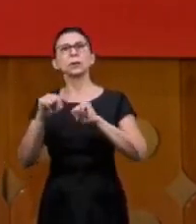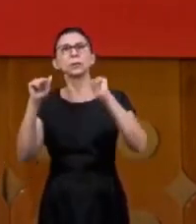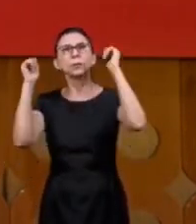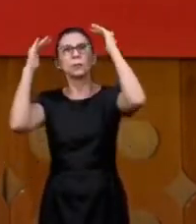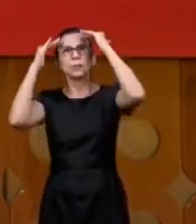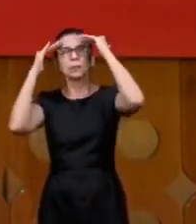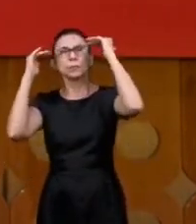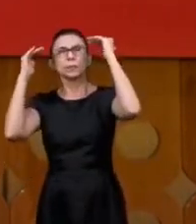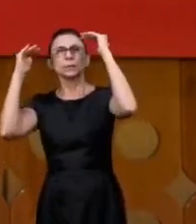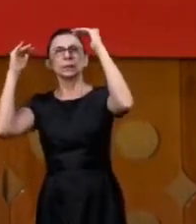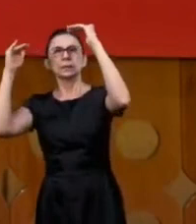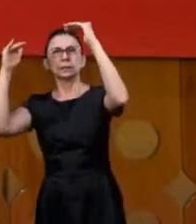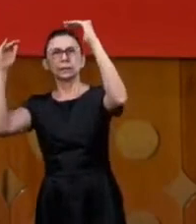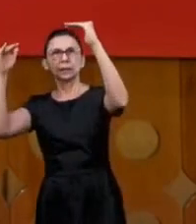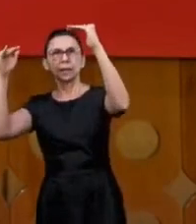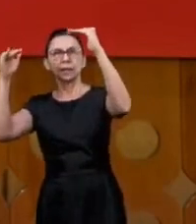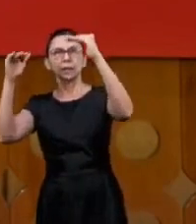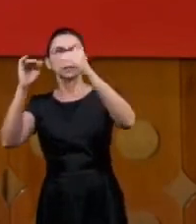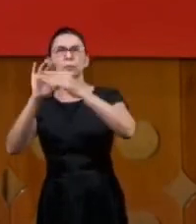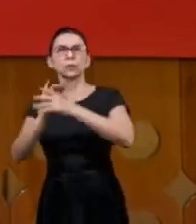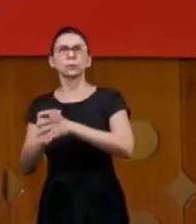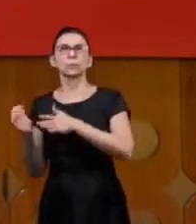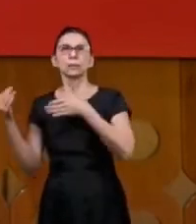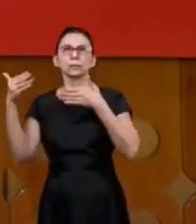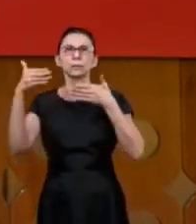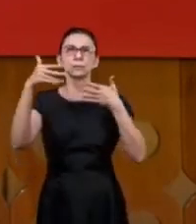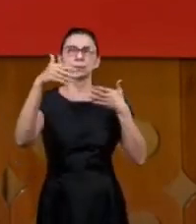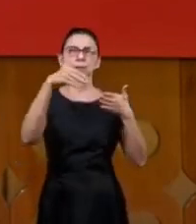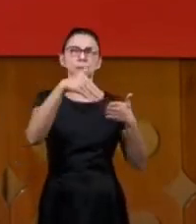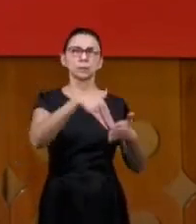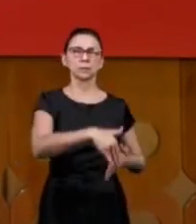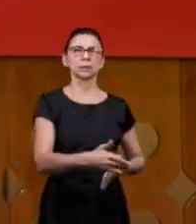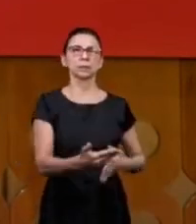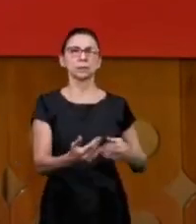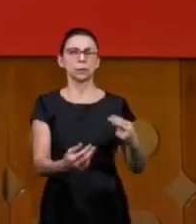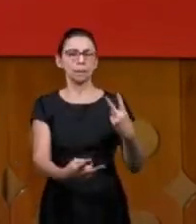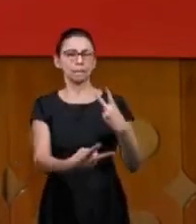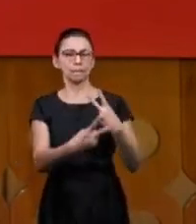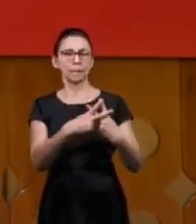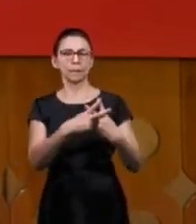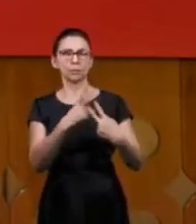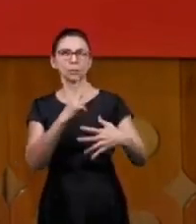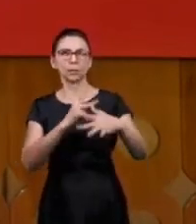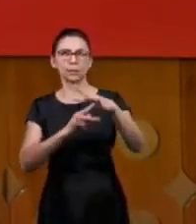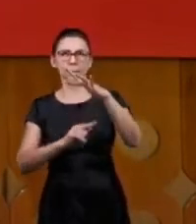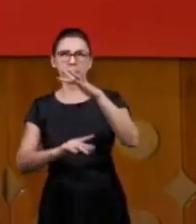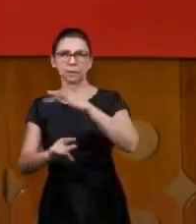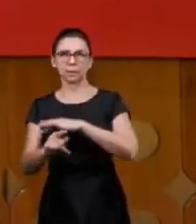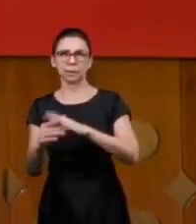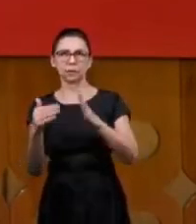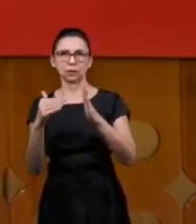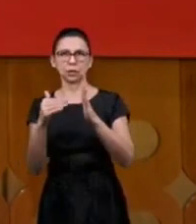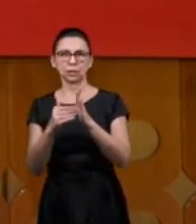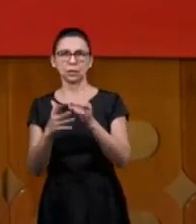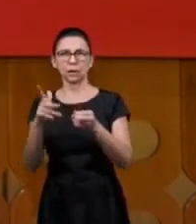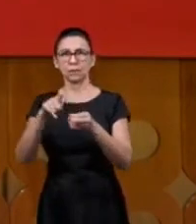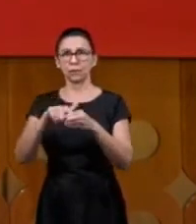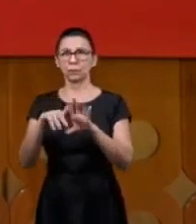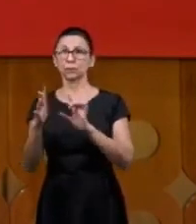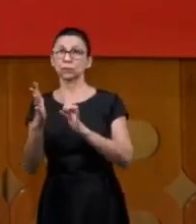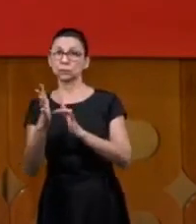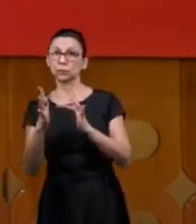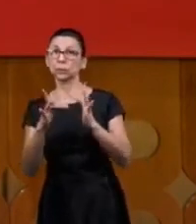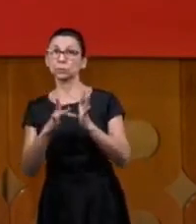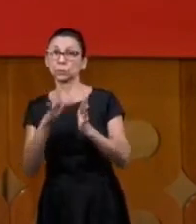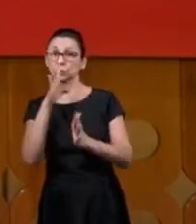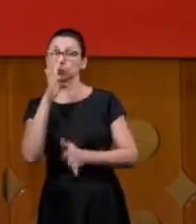reserved the darkness in prisons eternal prisons at the judgment of that last day and I conclude